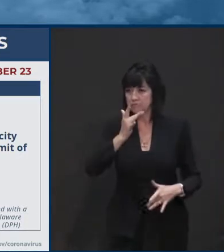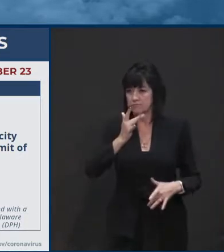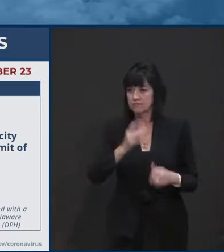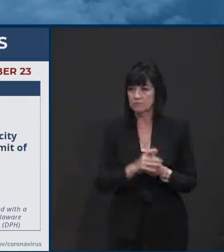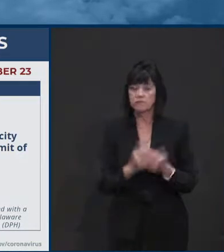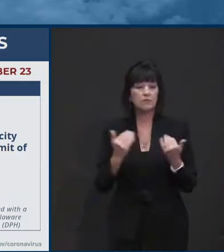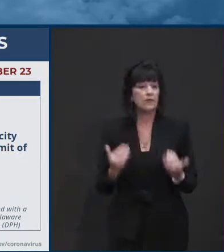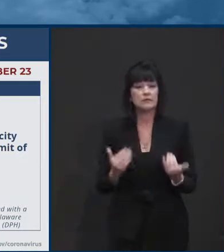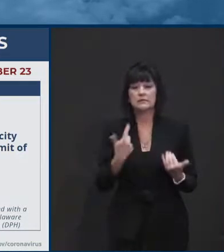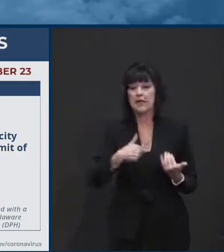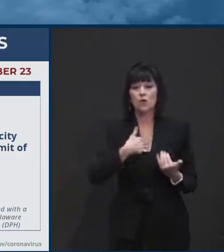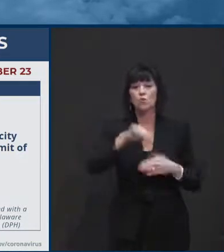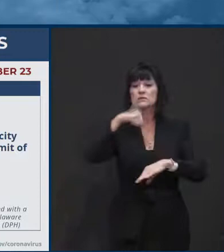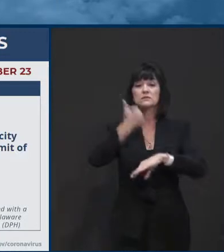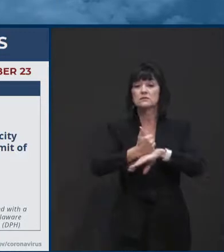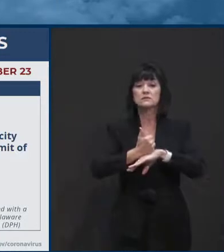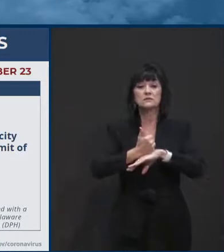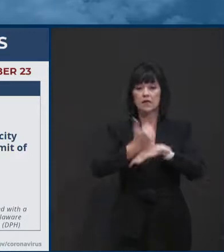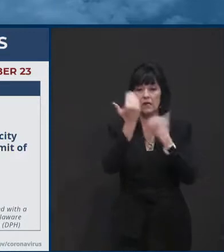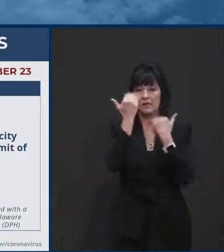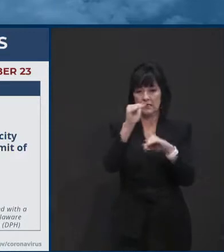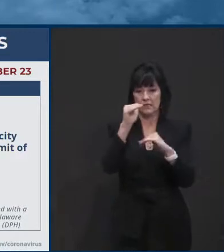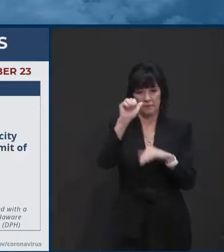a new restriction on 10, essentially